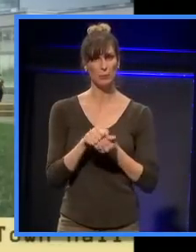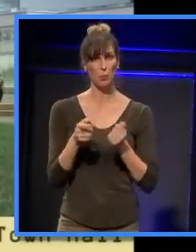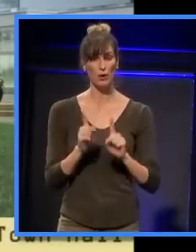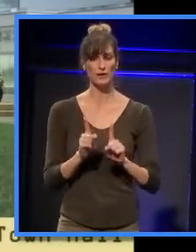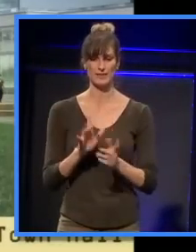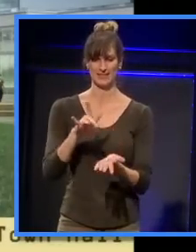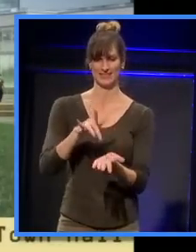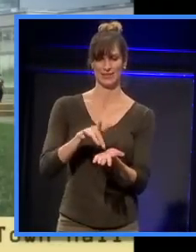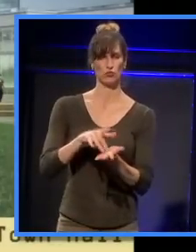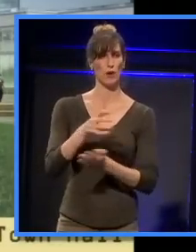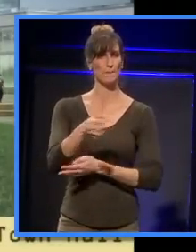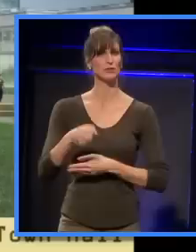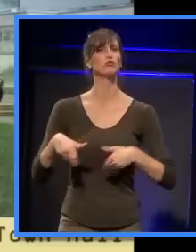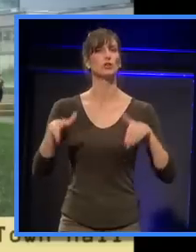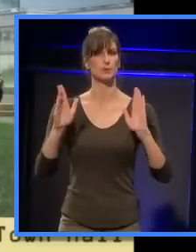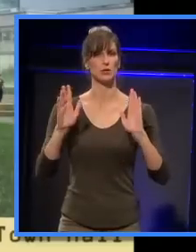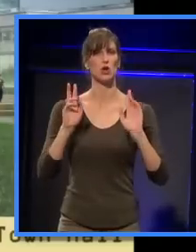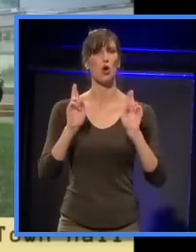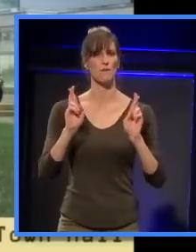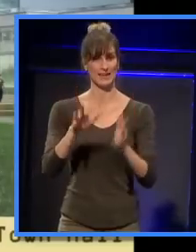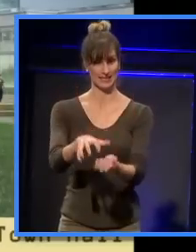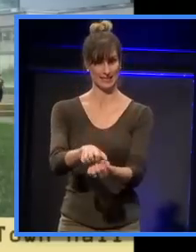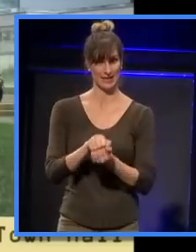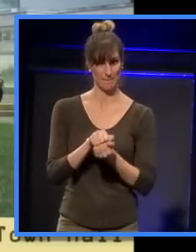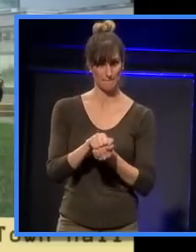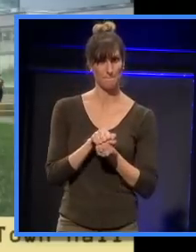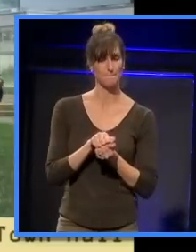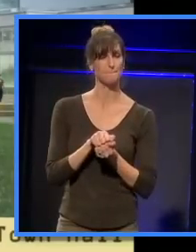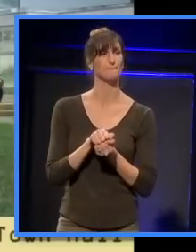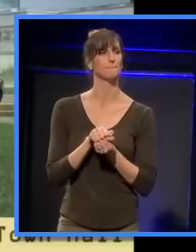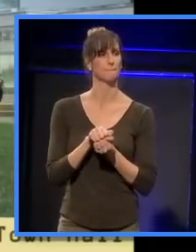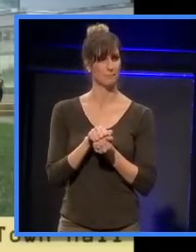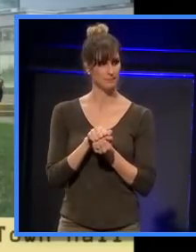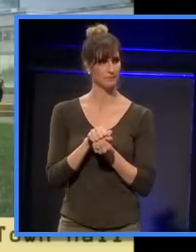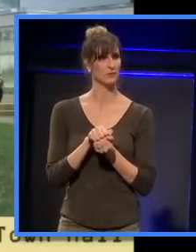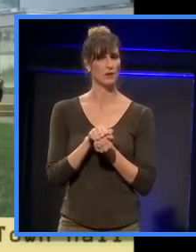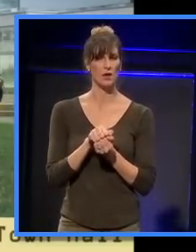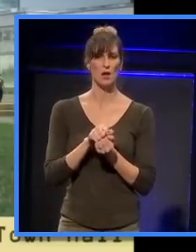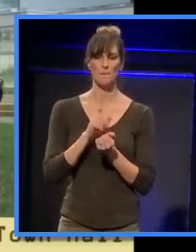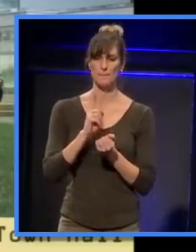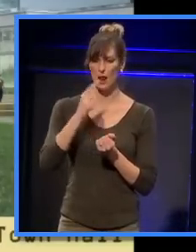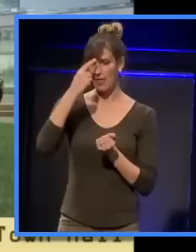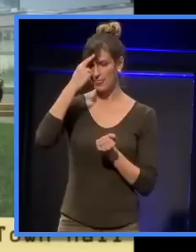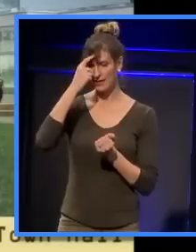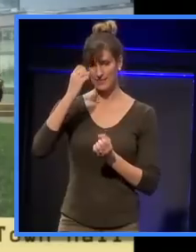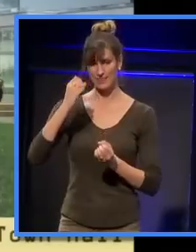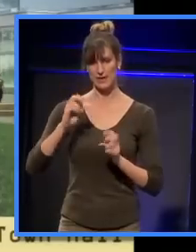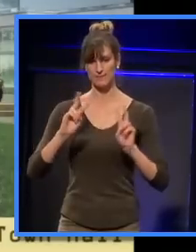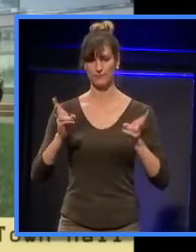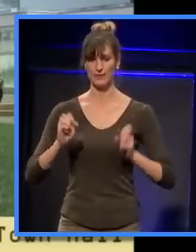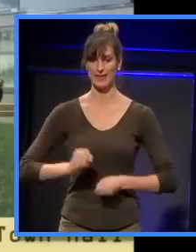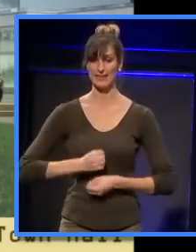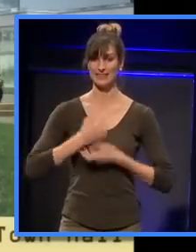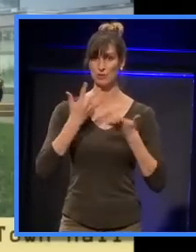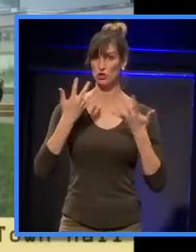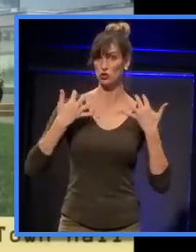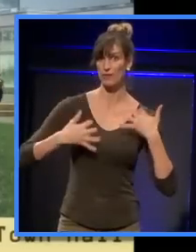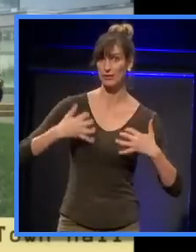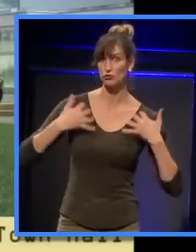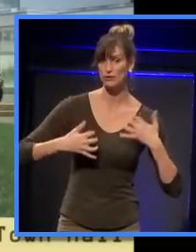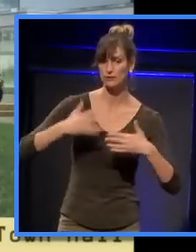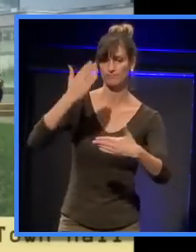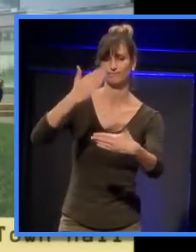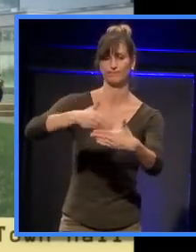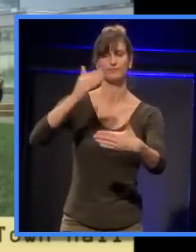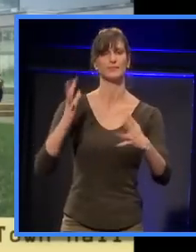administration building, which we see there. The expressions of interest are closing at, I believe, the end of this month, so pretty soon.